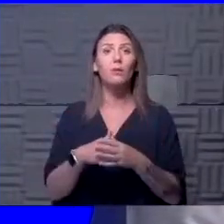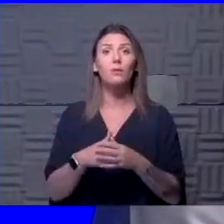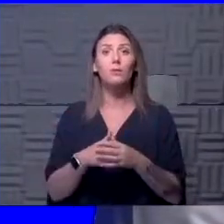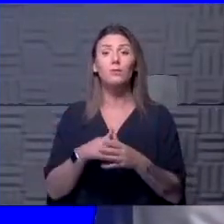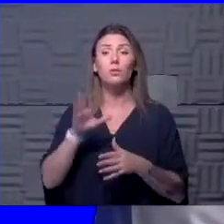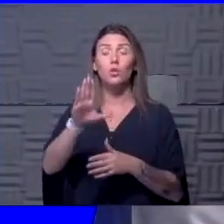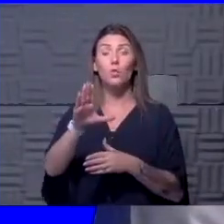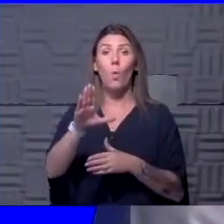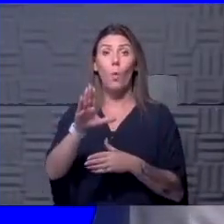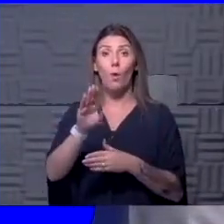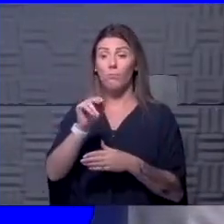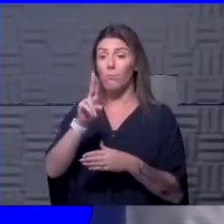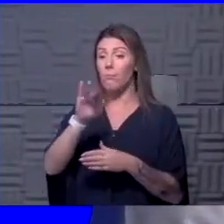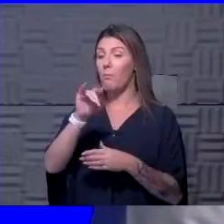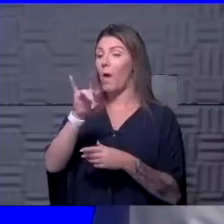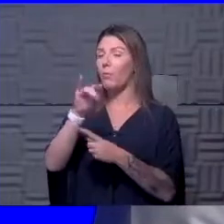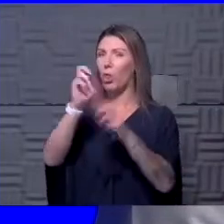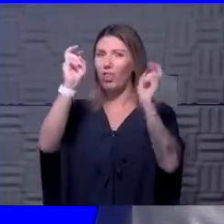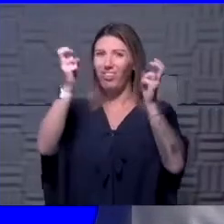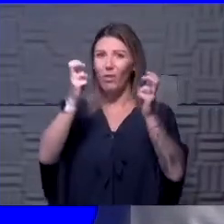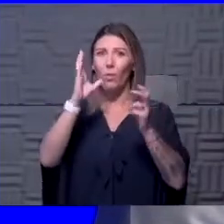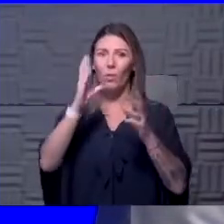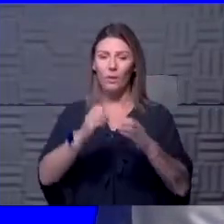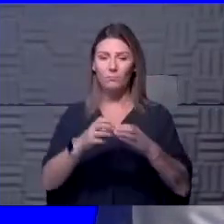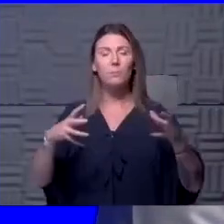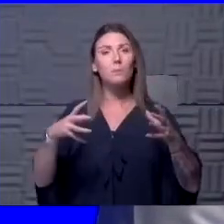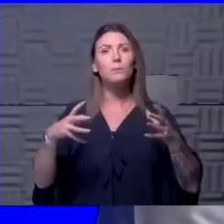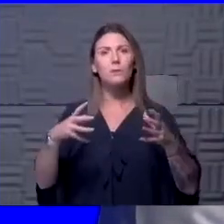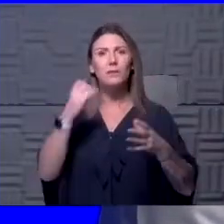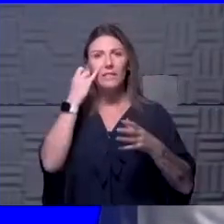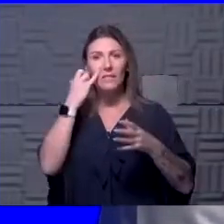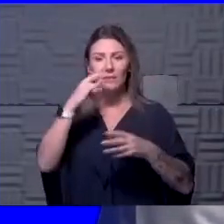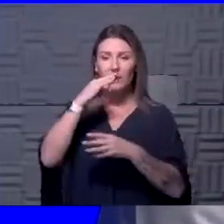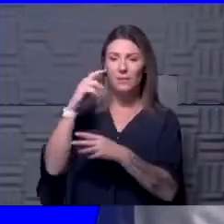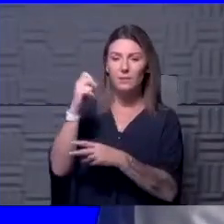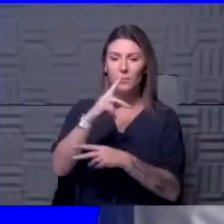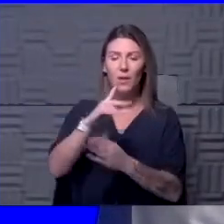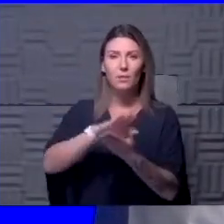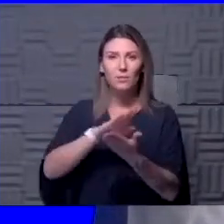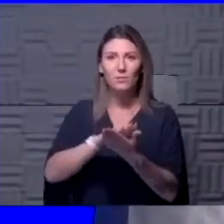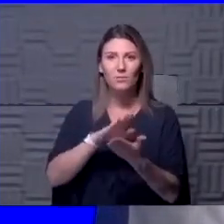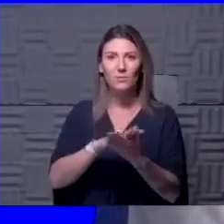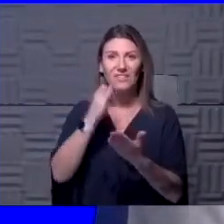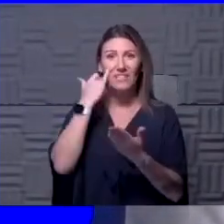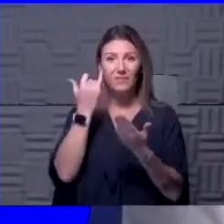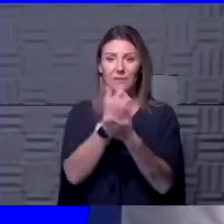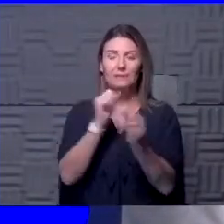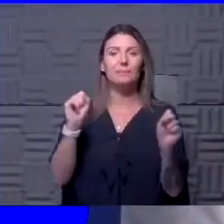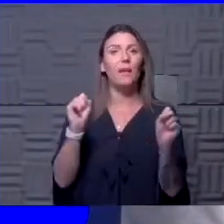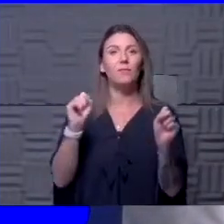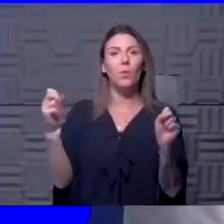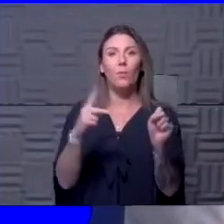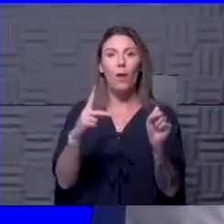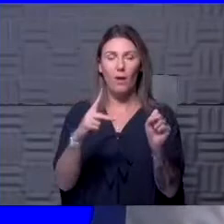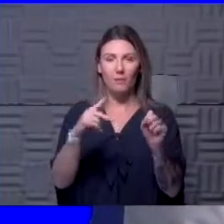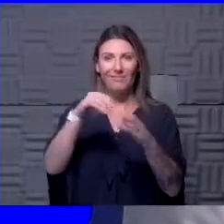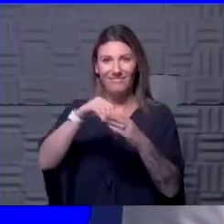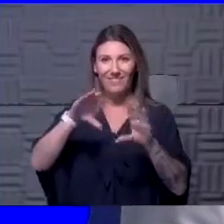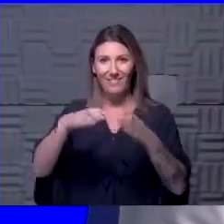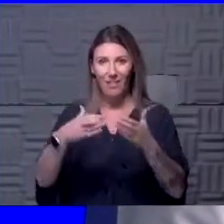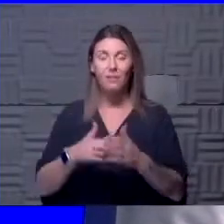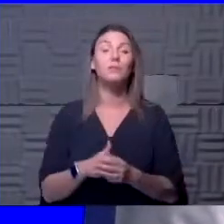be expanded because your children are going to school if school is deemed safe to have in-person classes. Otherwise,